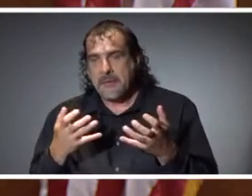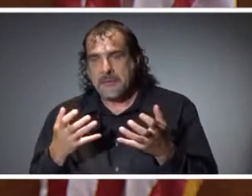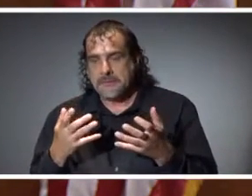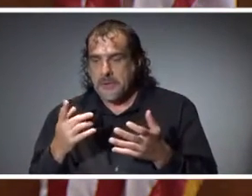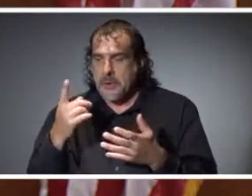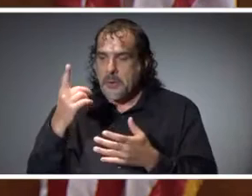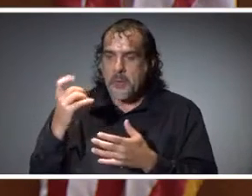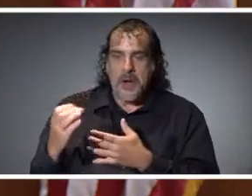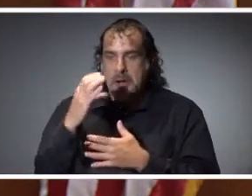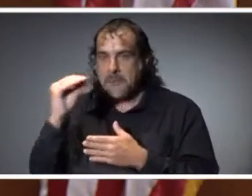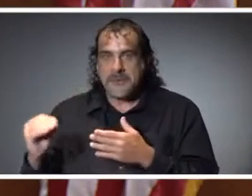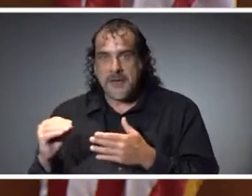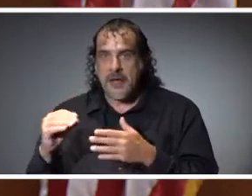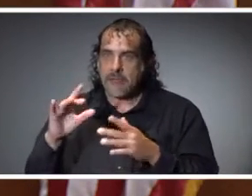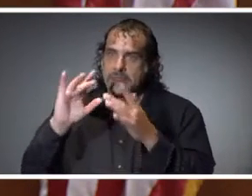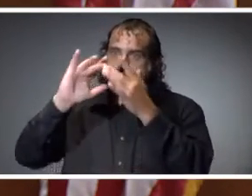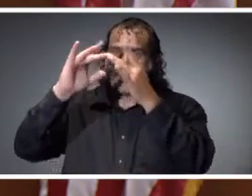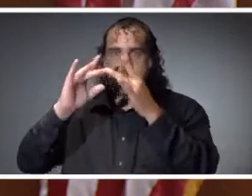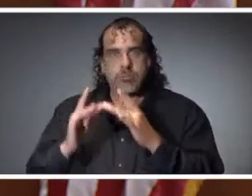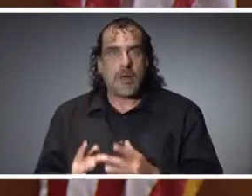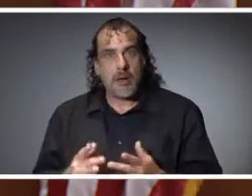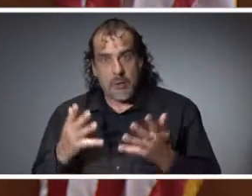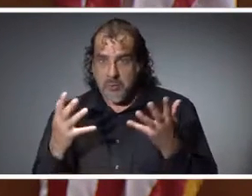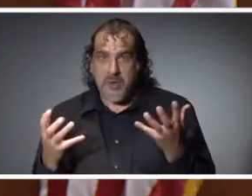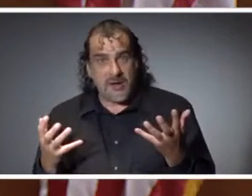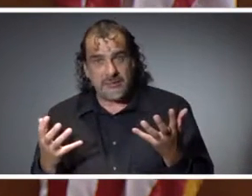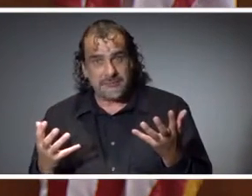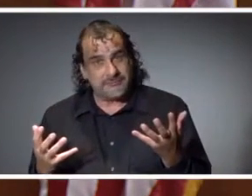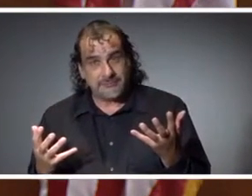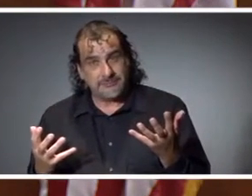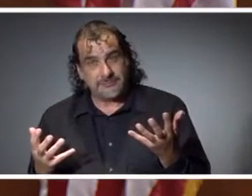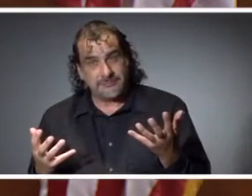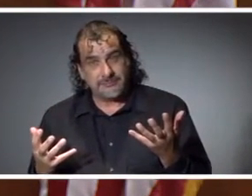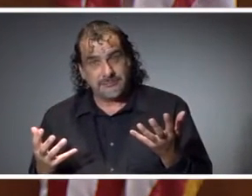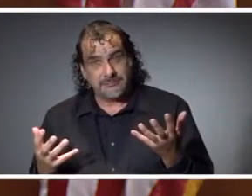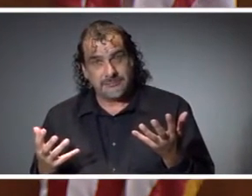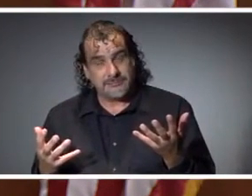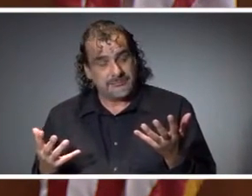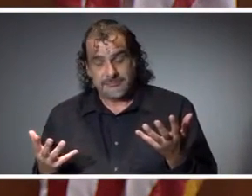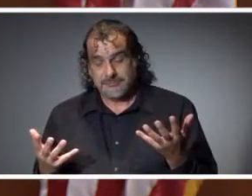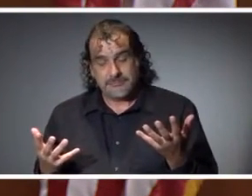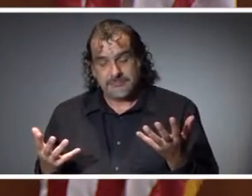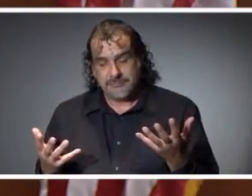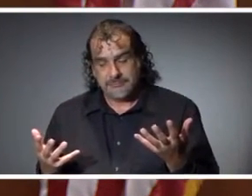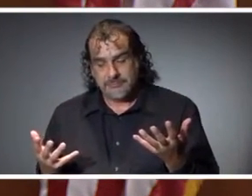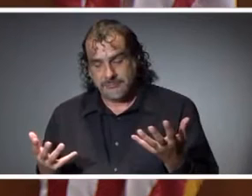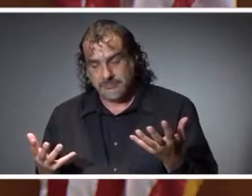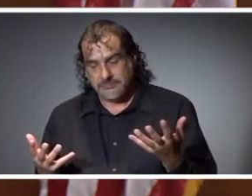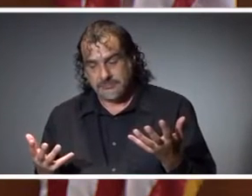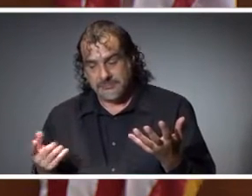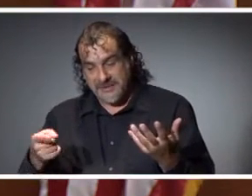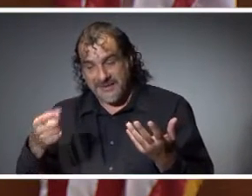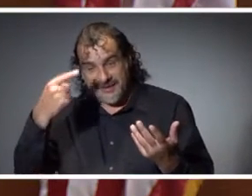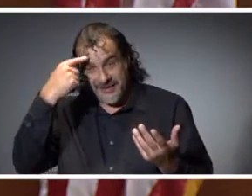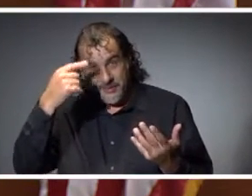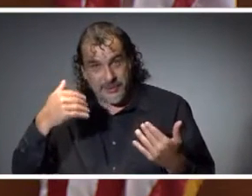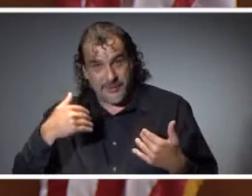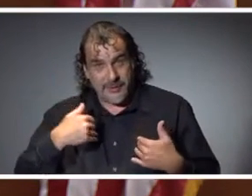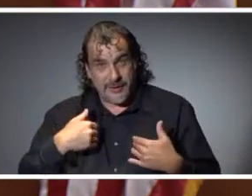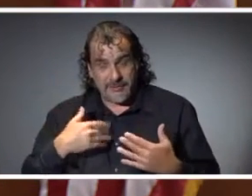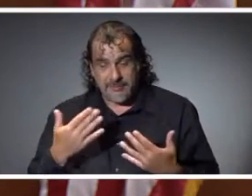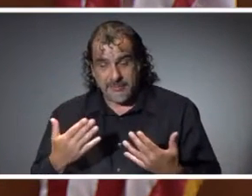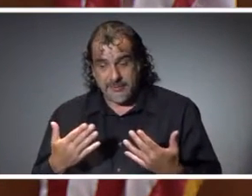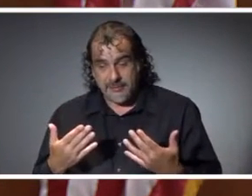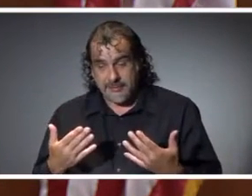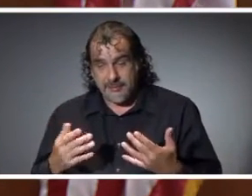virtual ignore the reality that that we are going to have testing